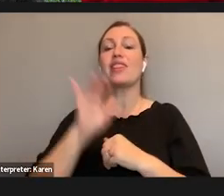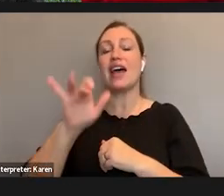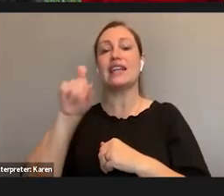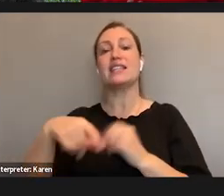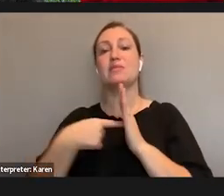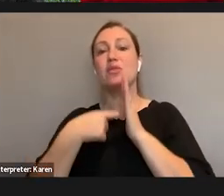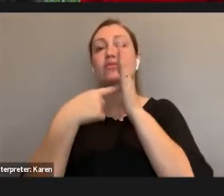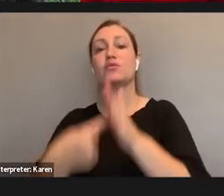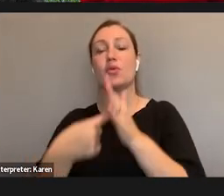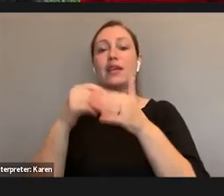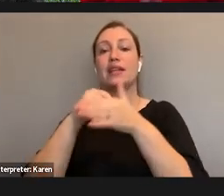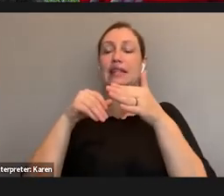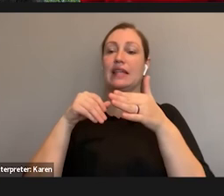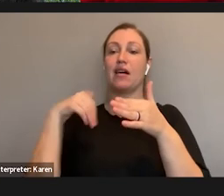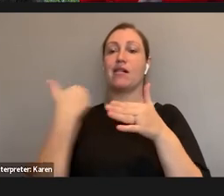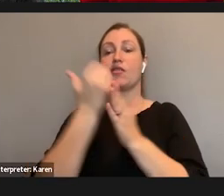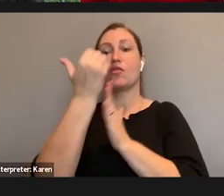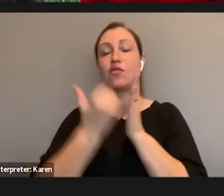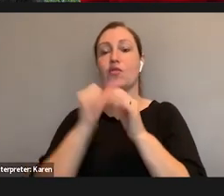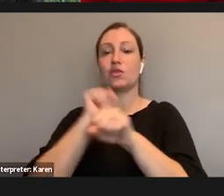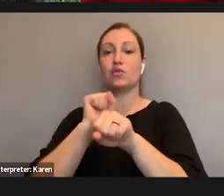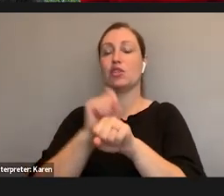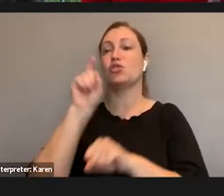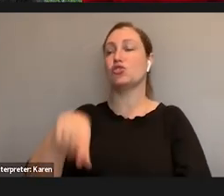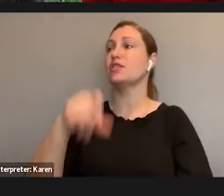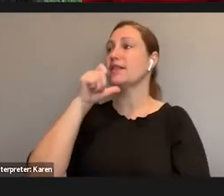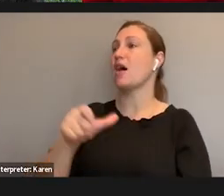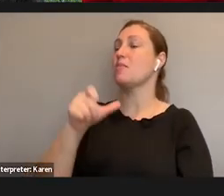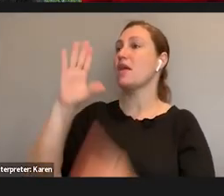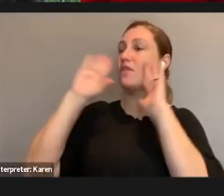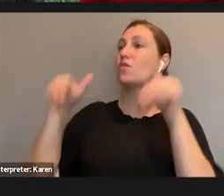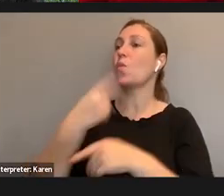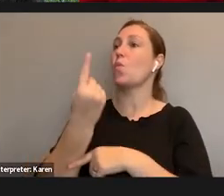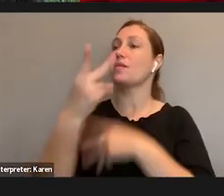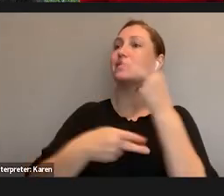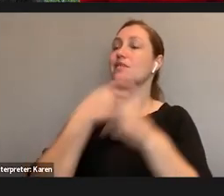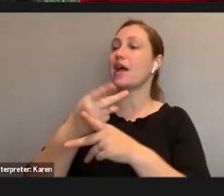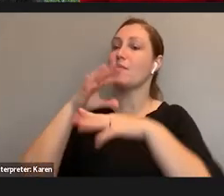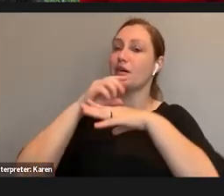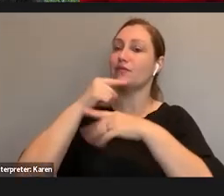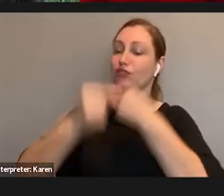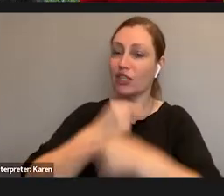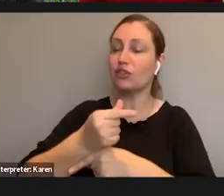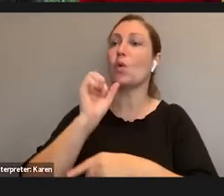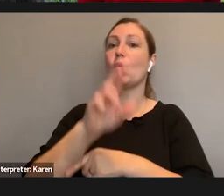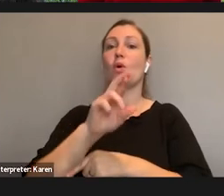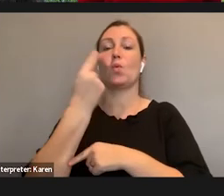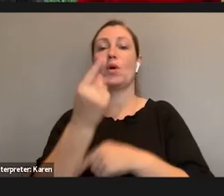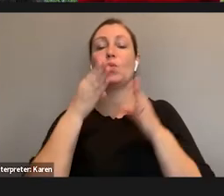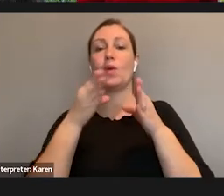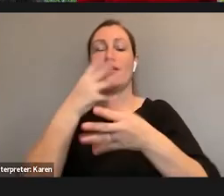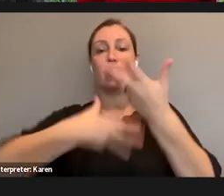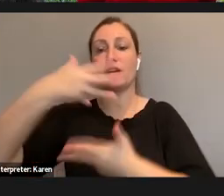We shouldn't be too narrowly focused on one type of geology or one way of interacting with a field site.